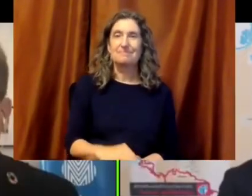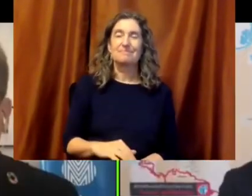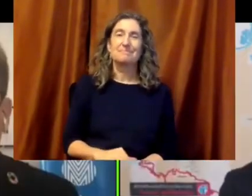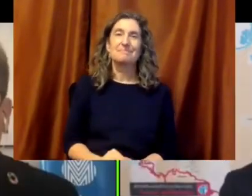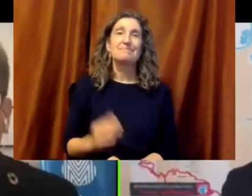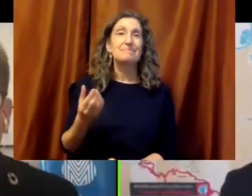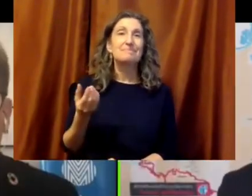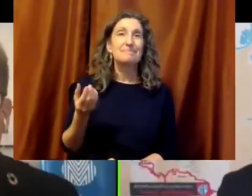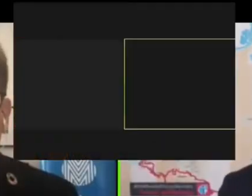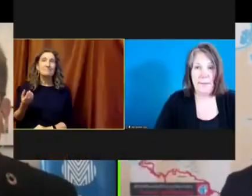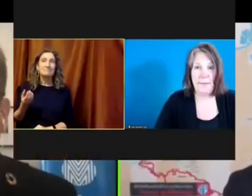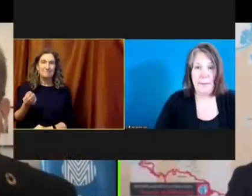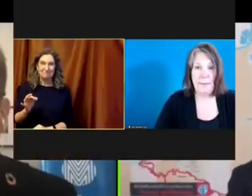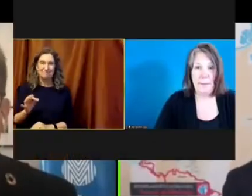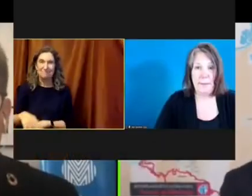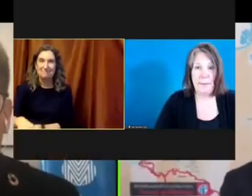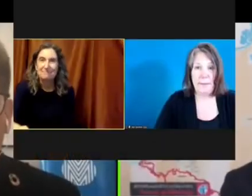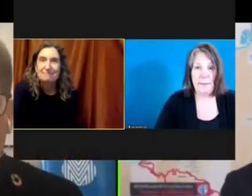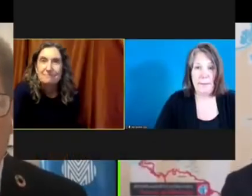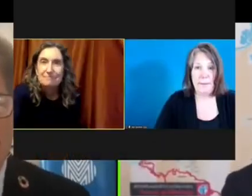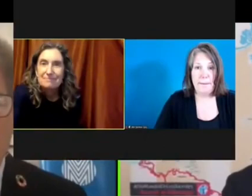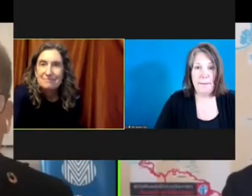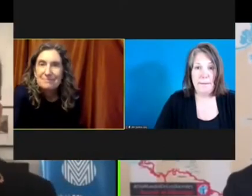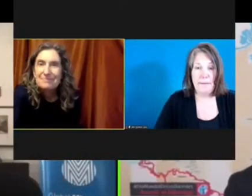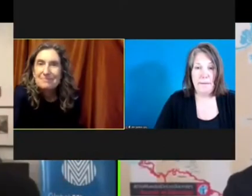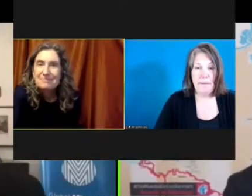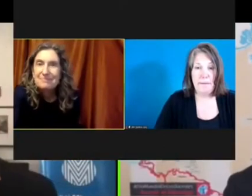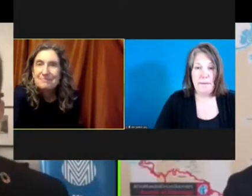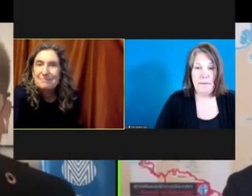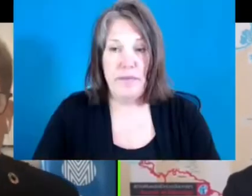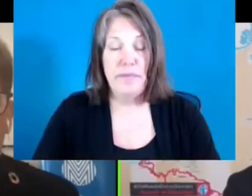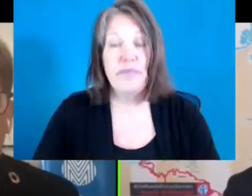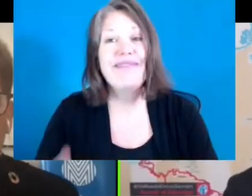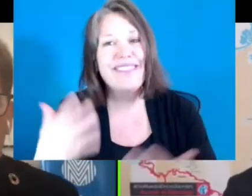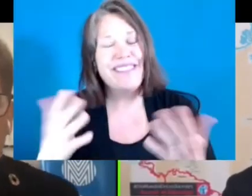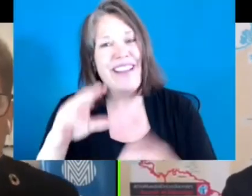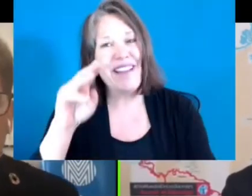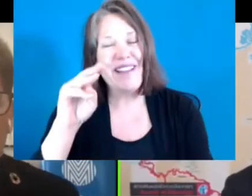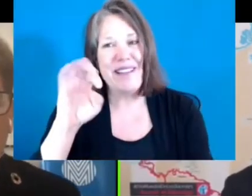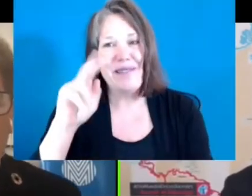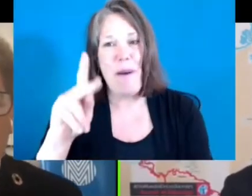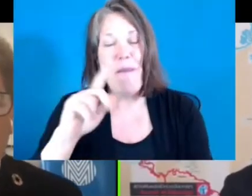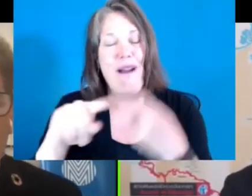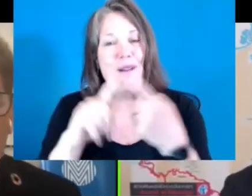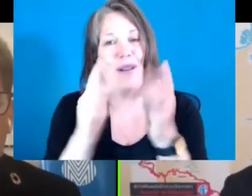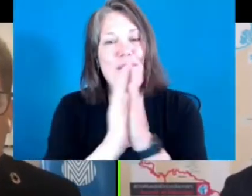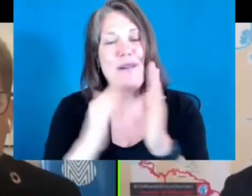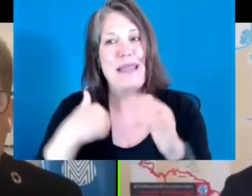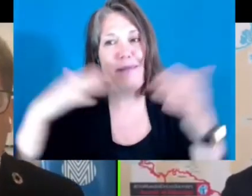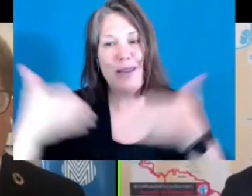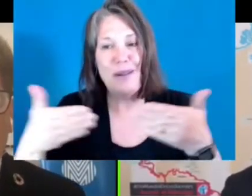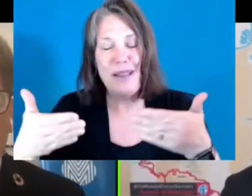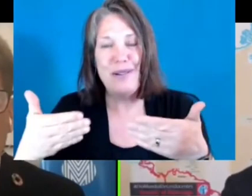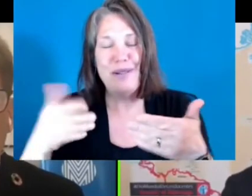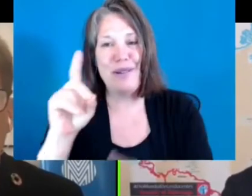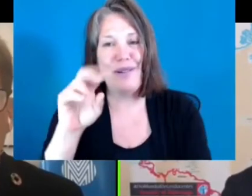So, Mark, when you asked me to introduce Dr. Linda Darling-Hammond, it was a moment of